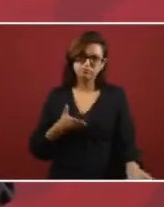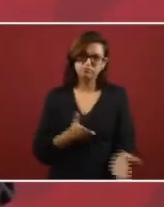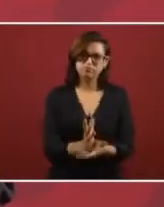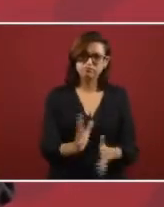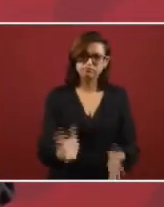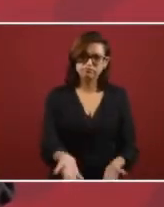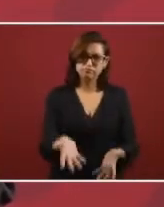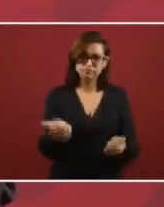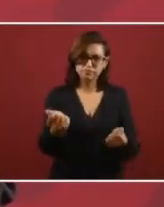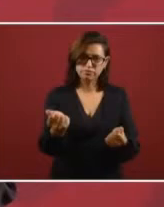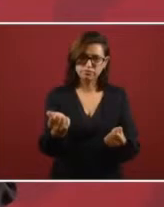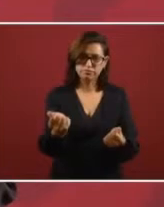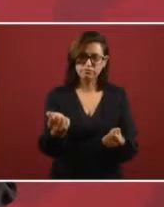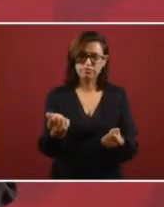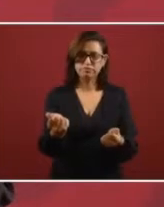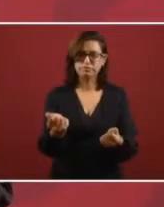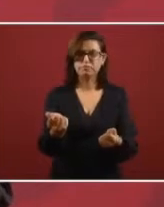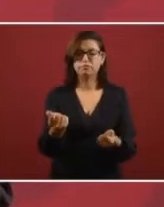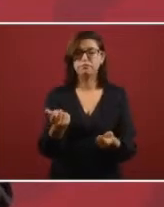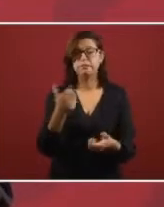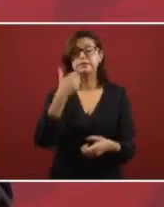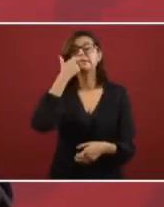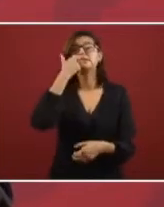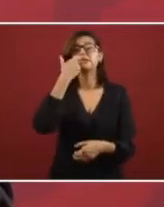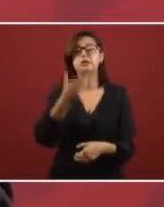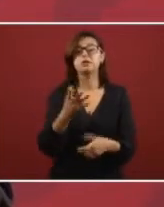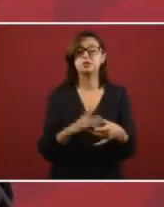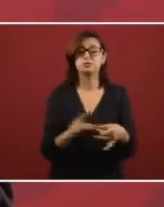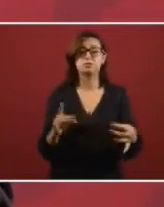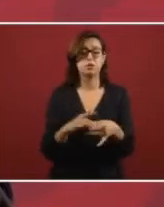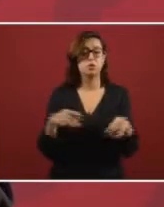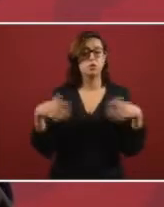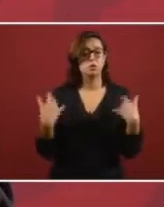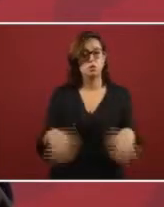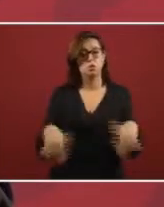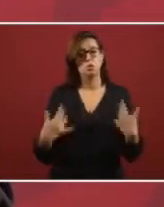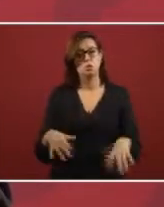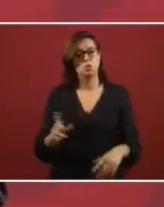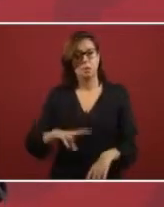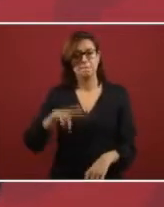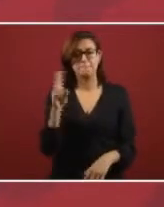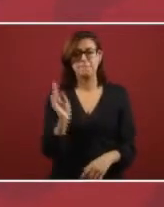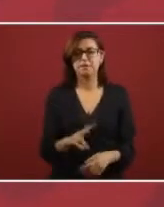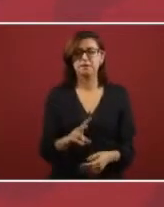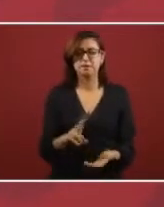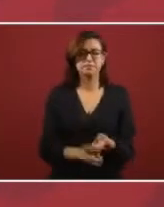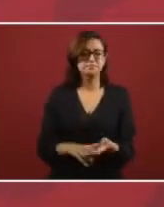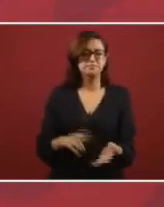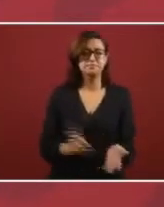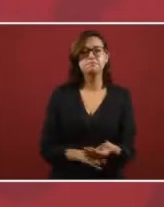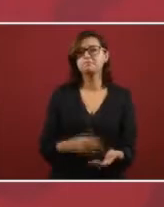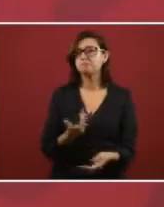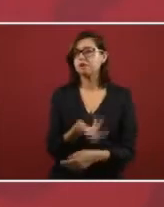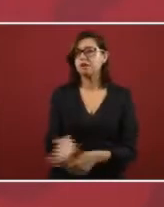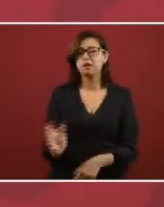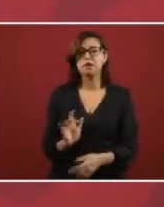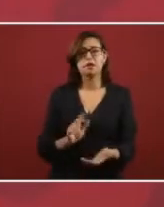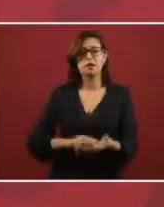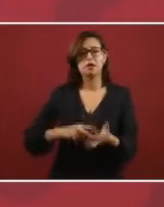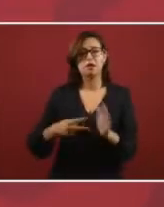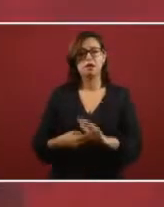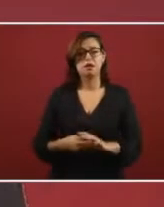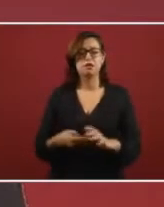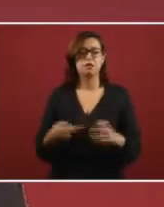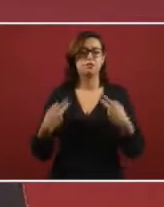they want to talk about